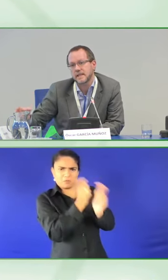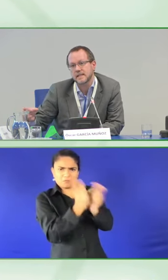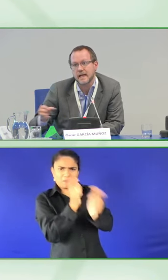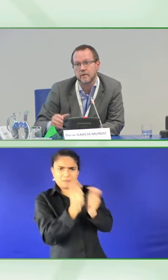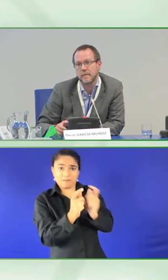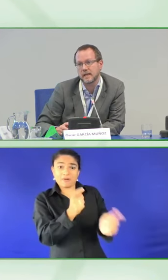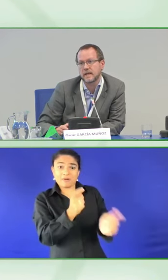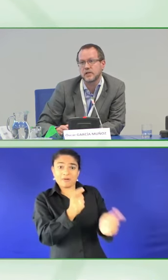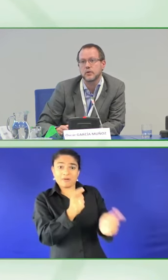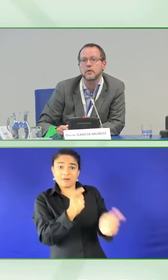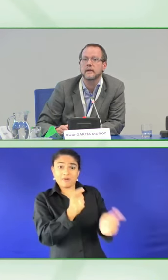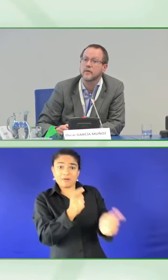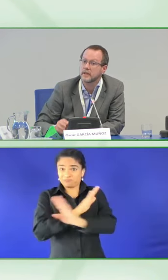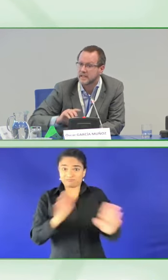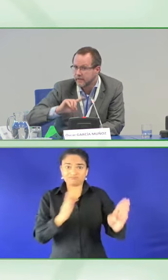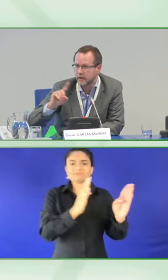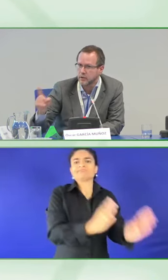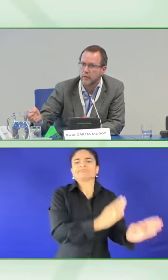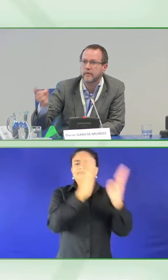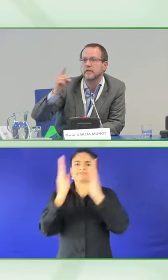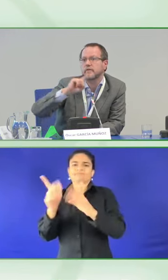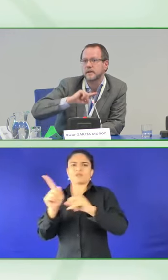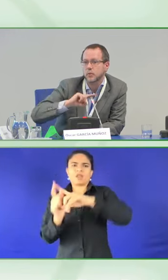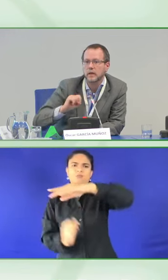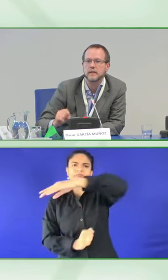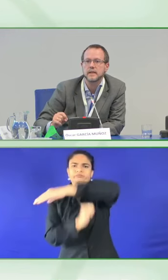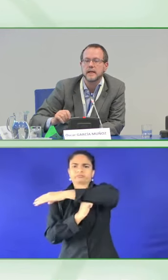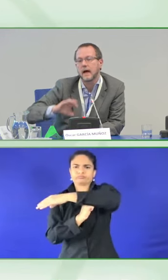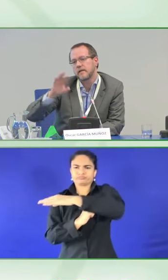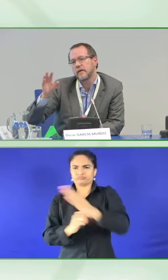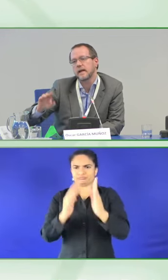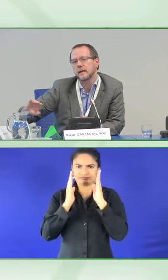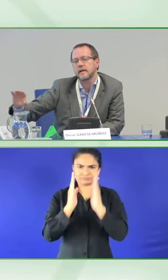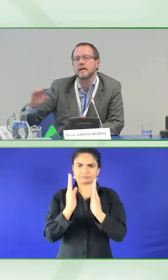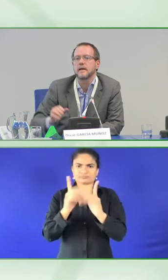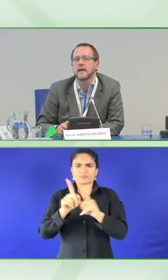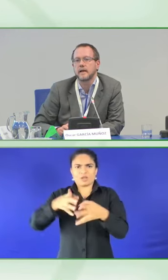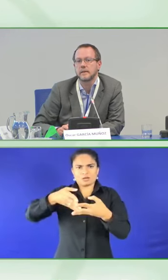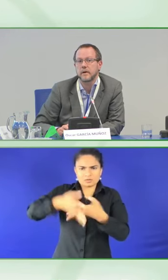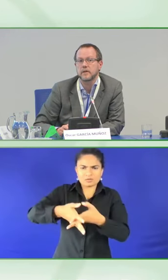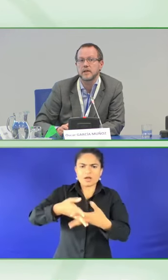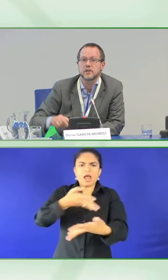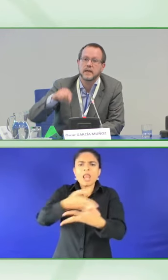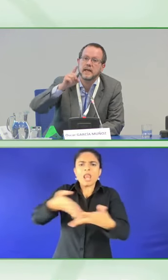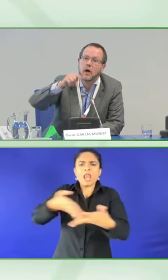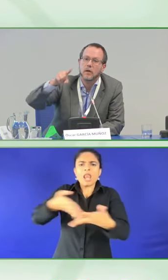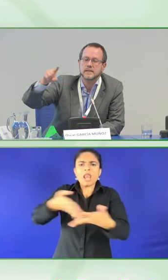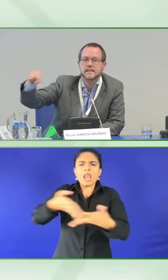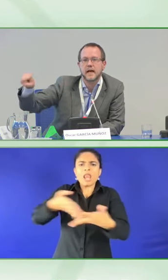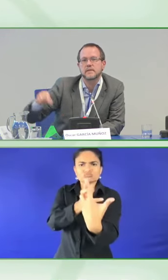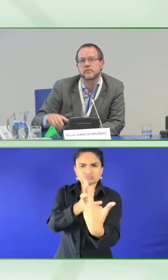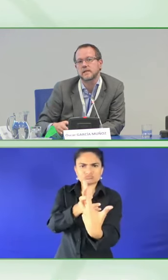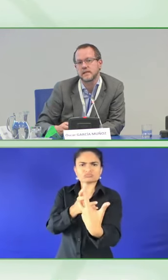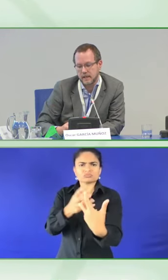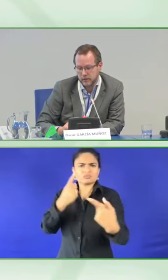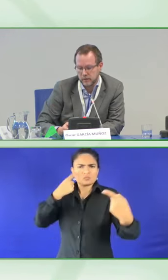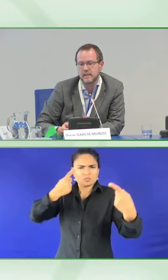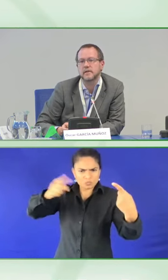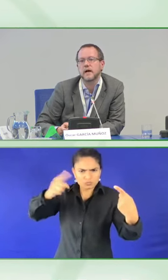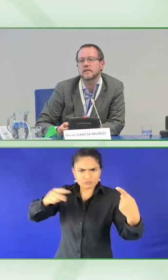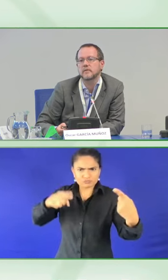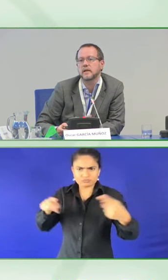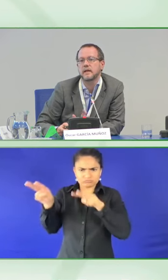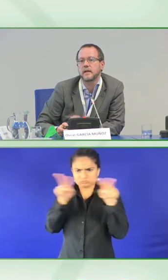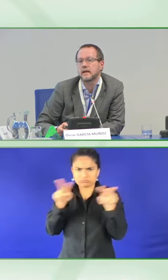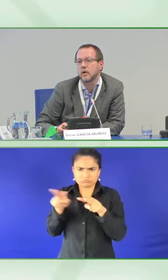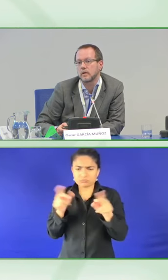And there is a second validation with another different group from the first one. And finally, the publication. In all steps, translators